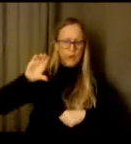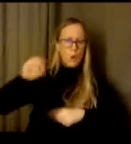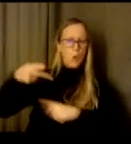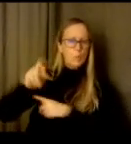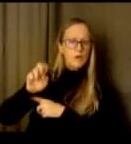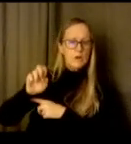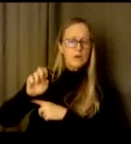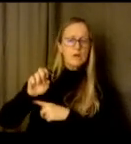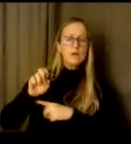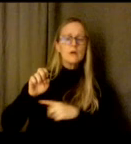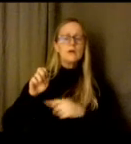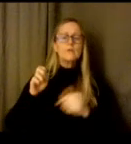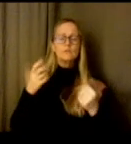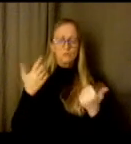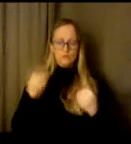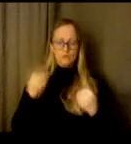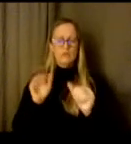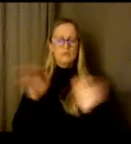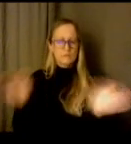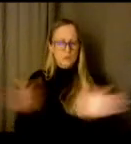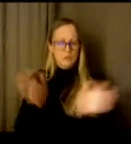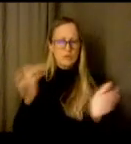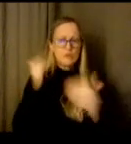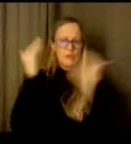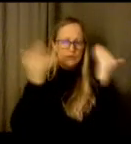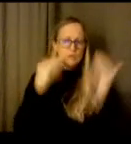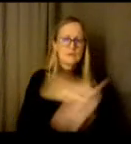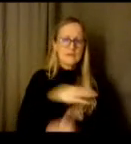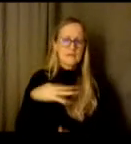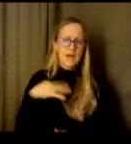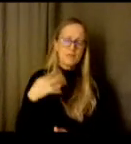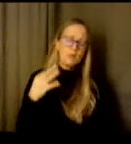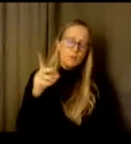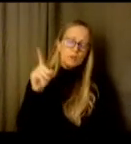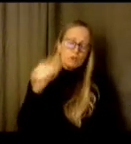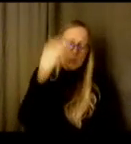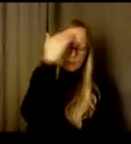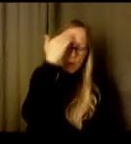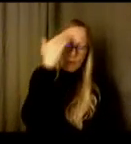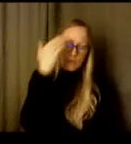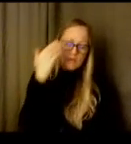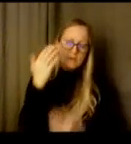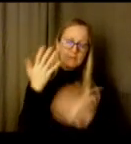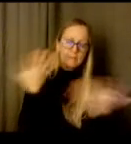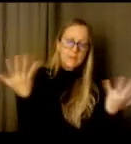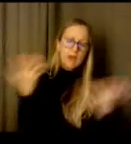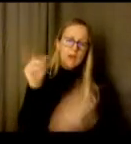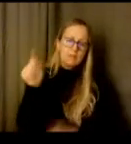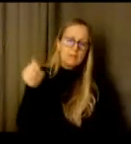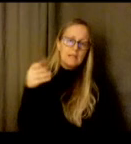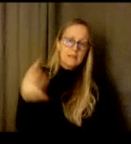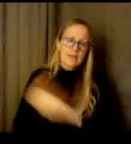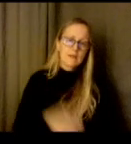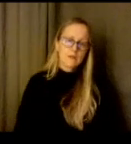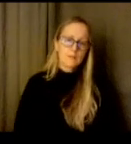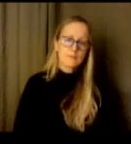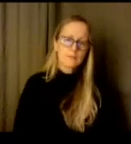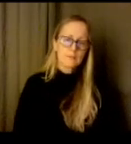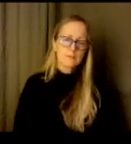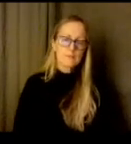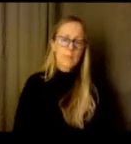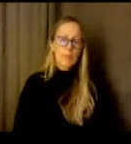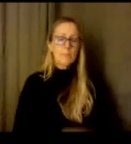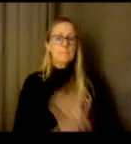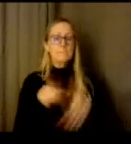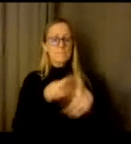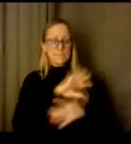adults and staff but we know that there's more need there as well i think within our own school communities too